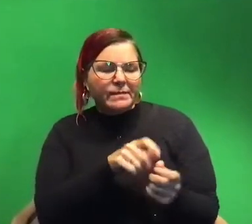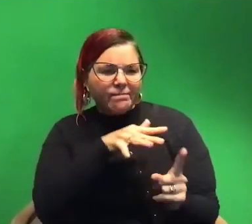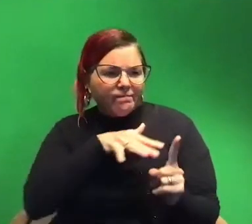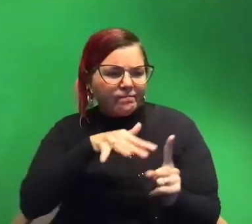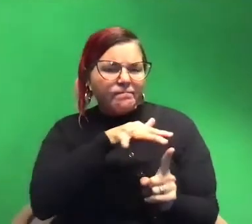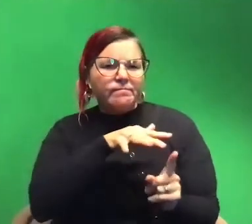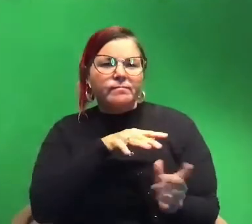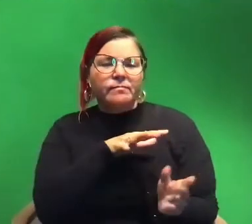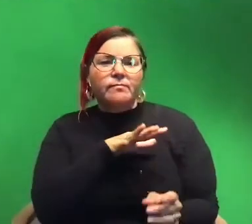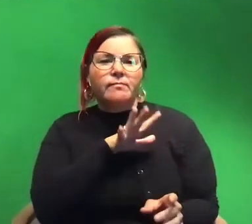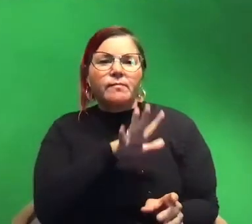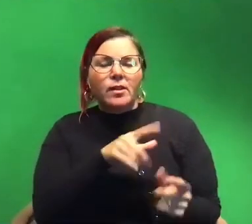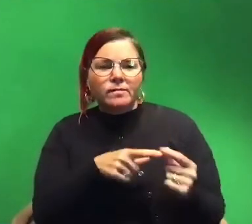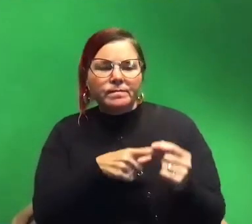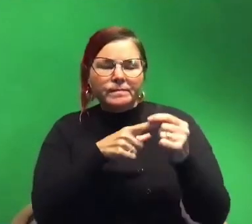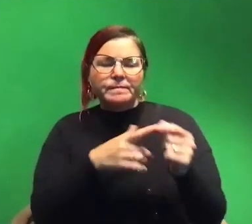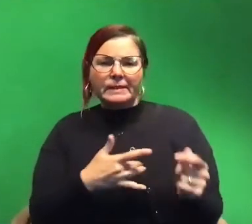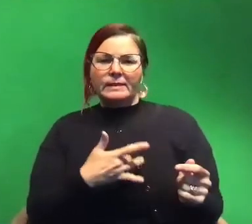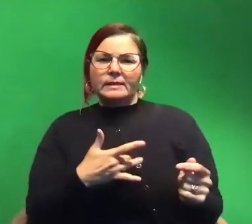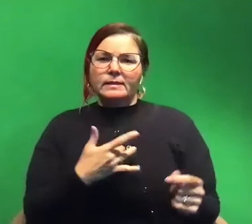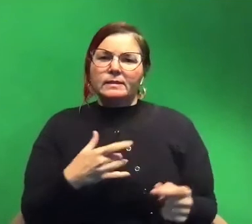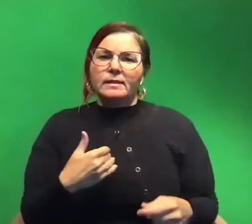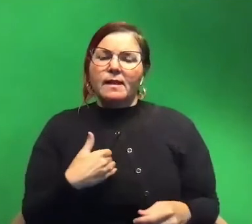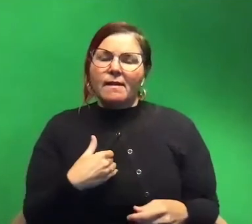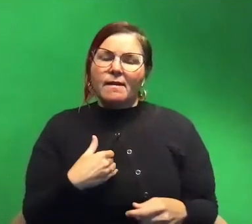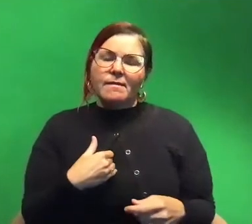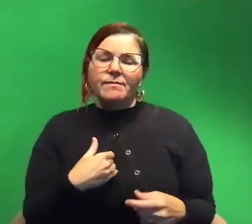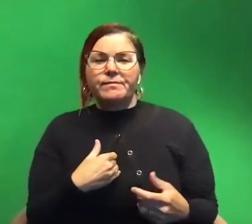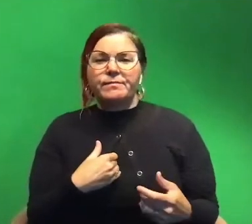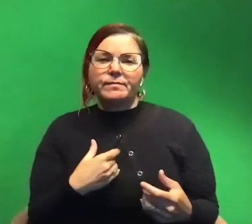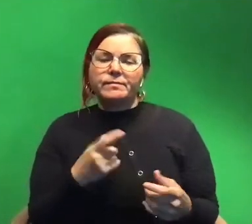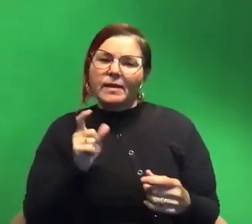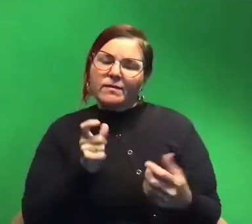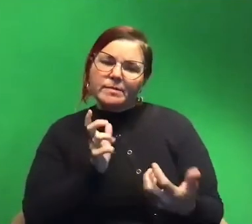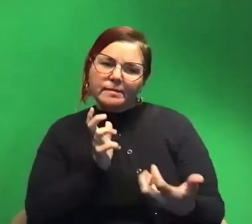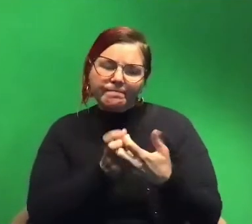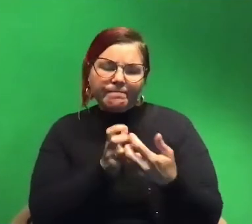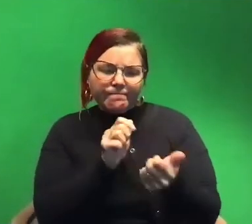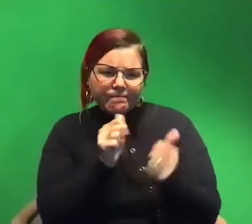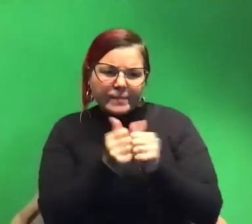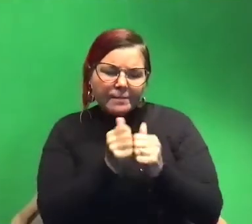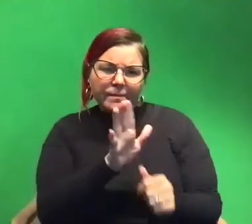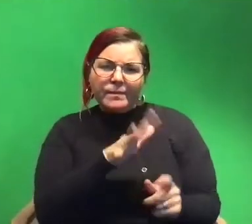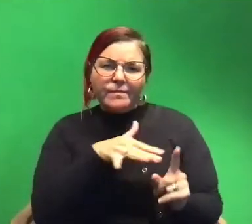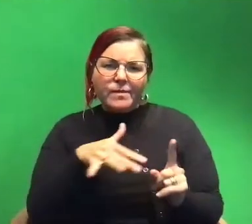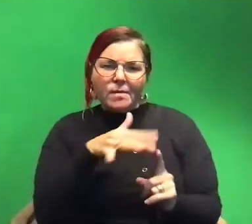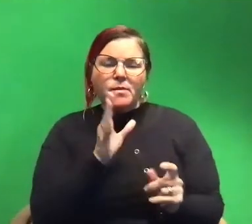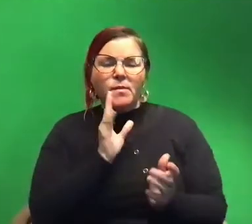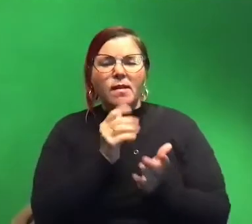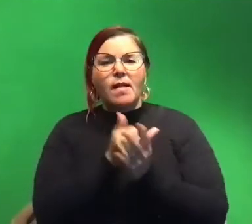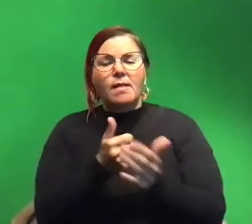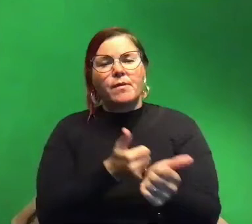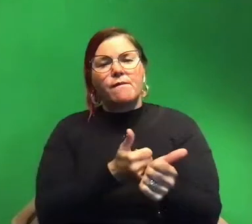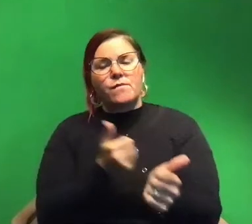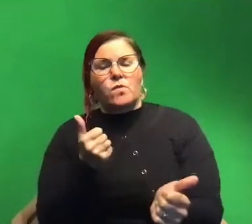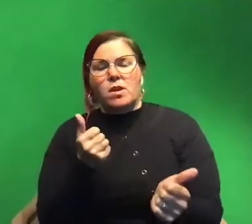their their unique senses that they have to be well adapted to that environment and how that helps them to avoid